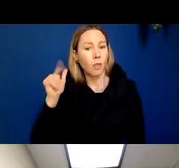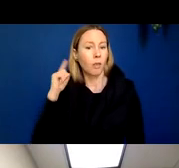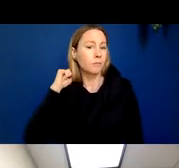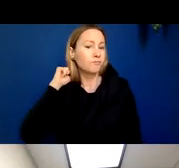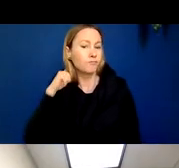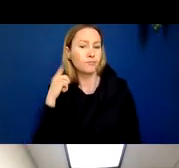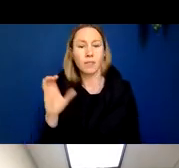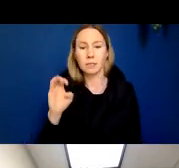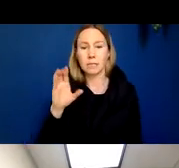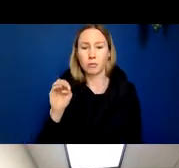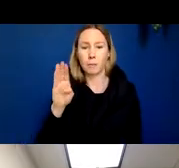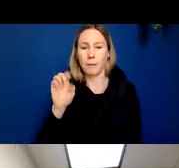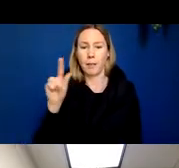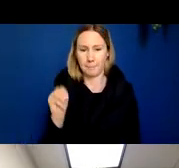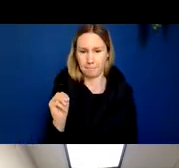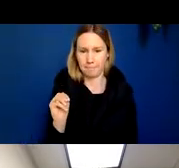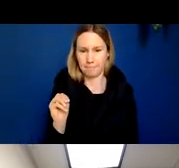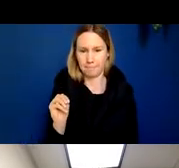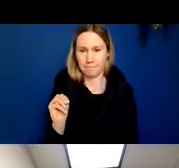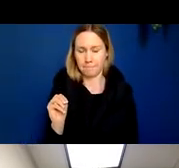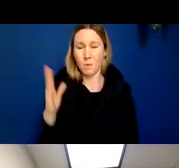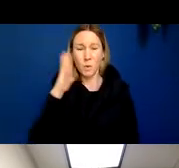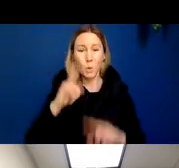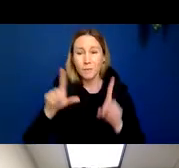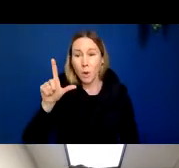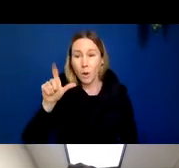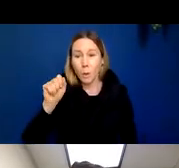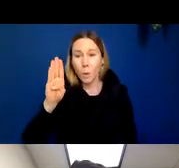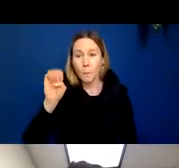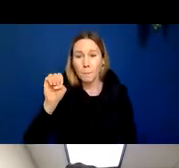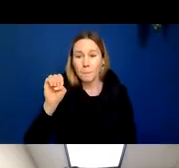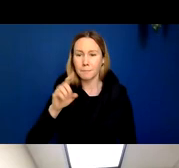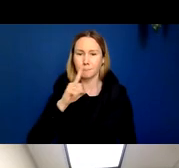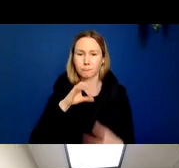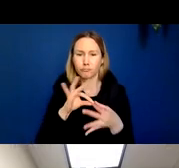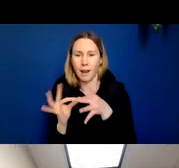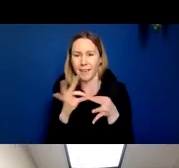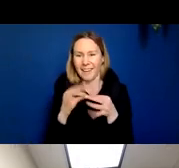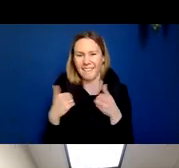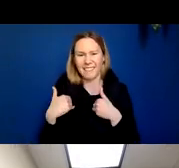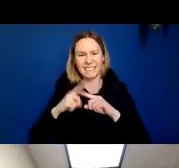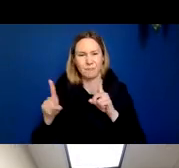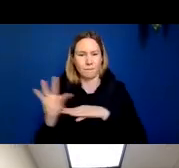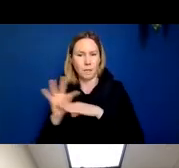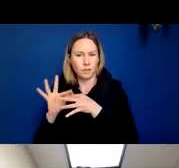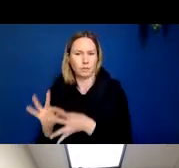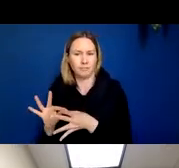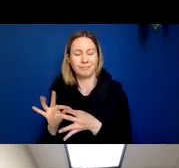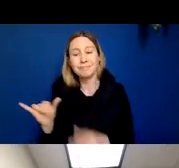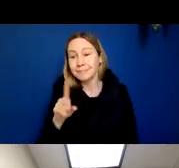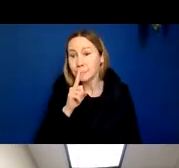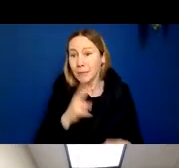cerebellum. And we know that different lobes of the brain are intimately related with different functions. And as I mentioned before,